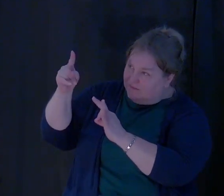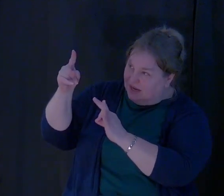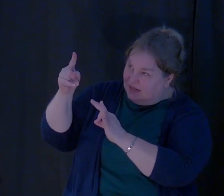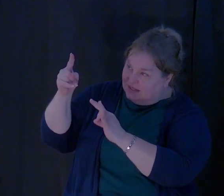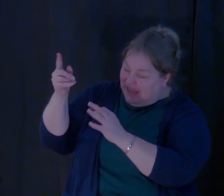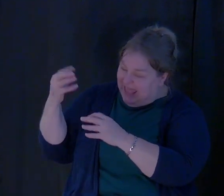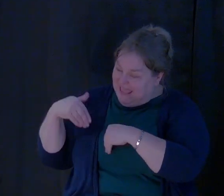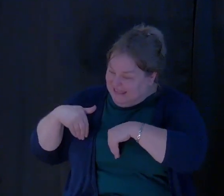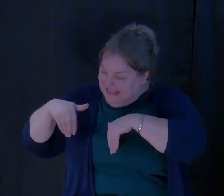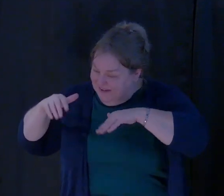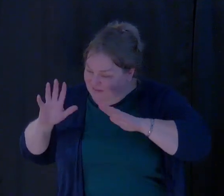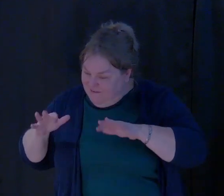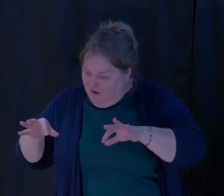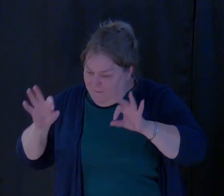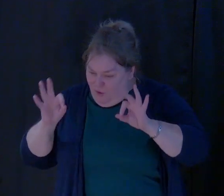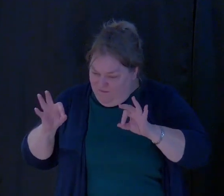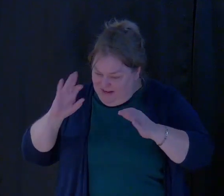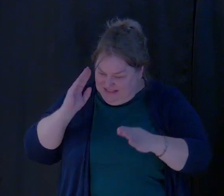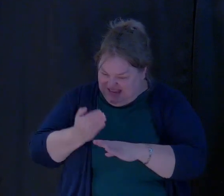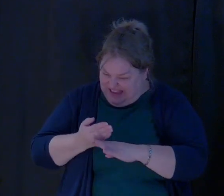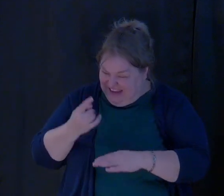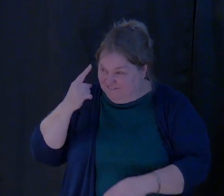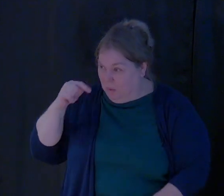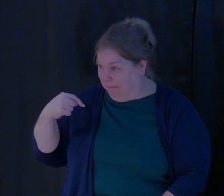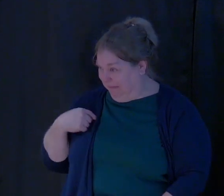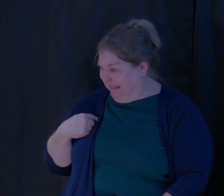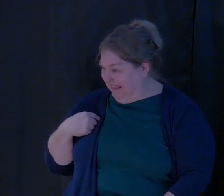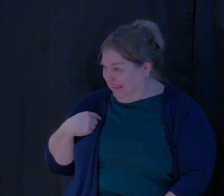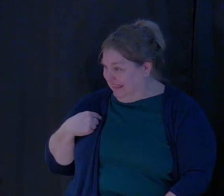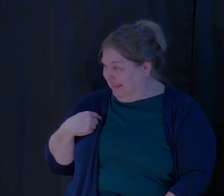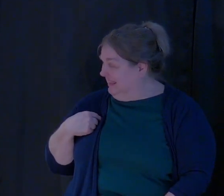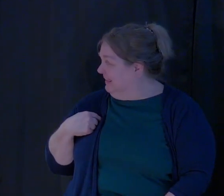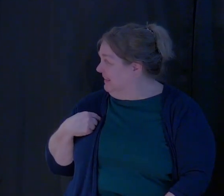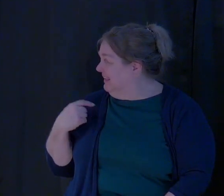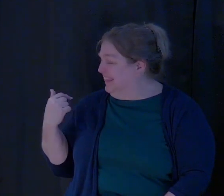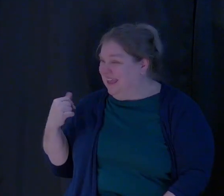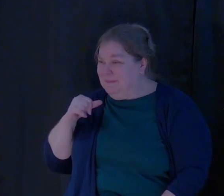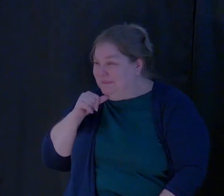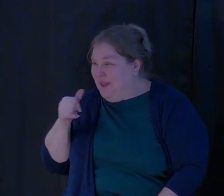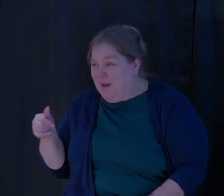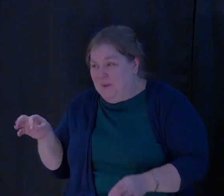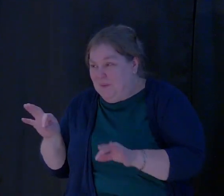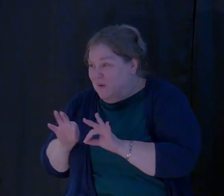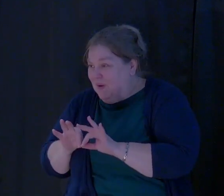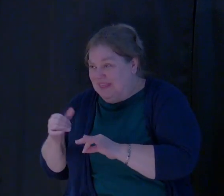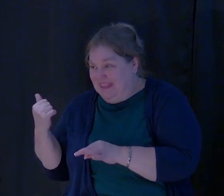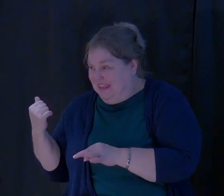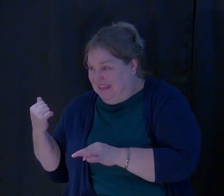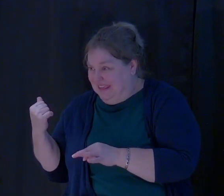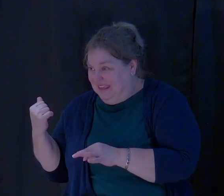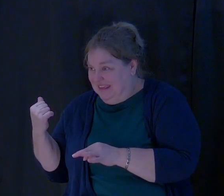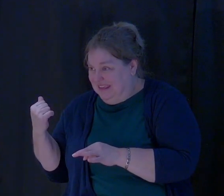son for somebody like me. I am unworthy of that gift.